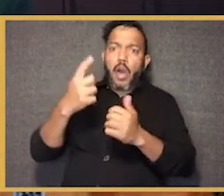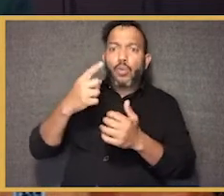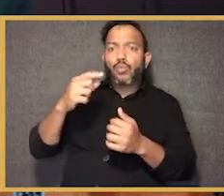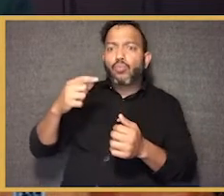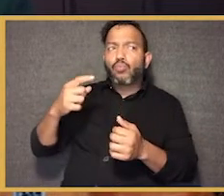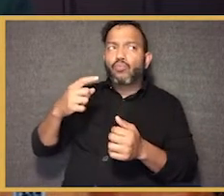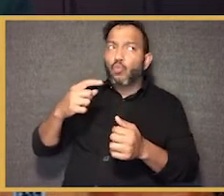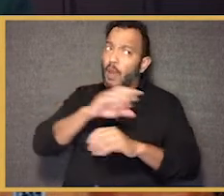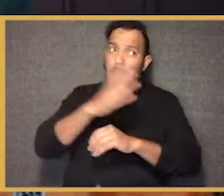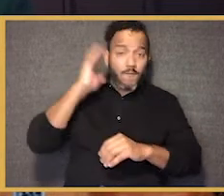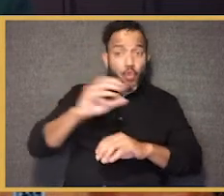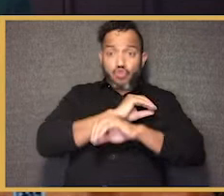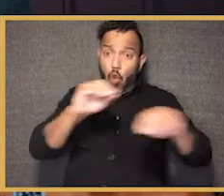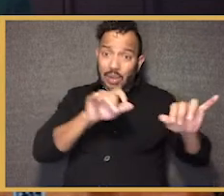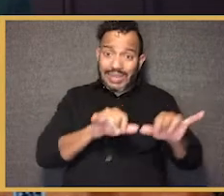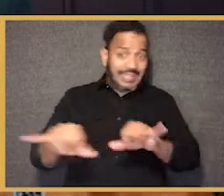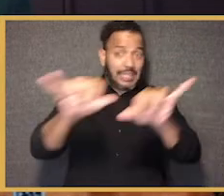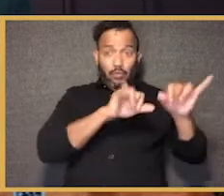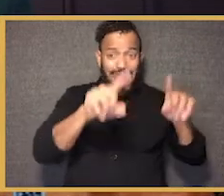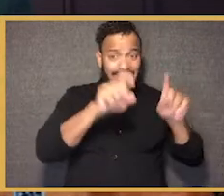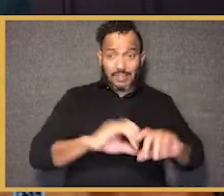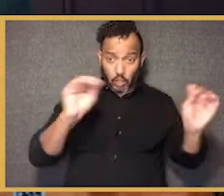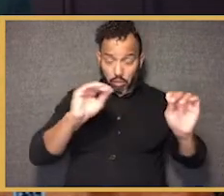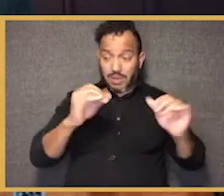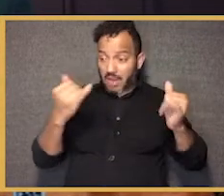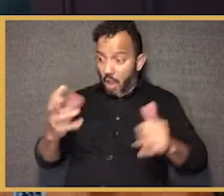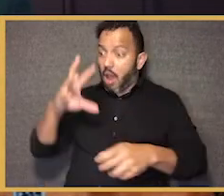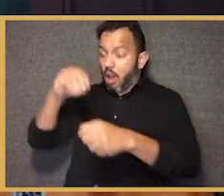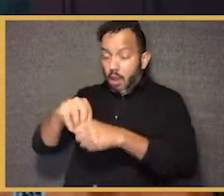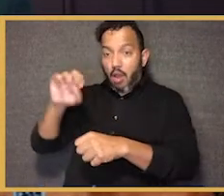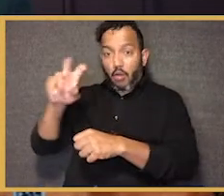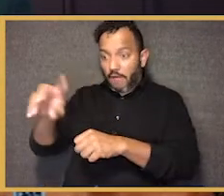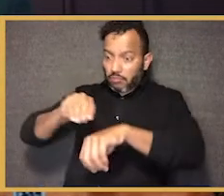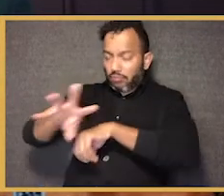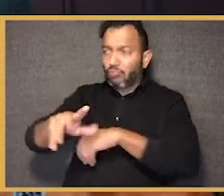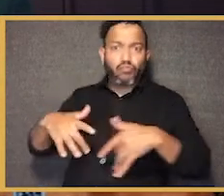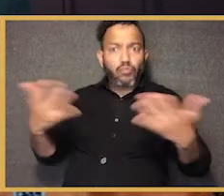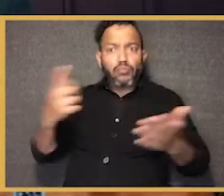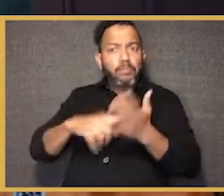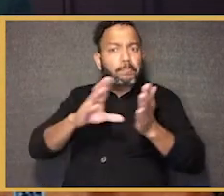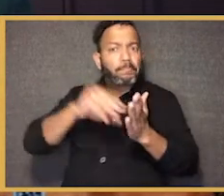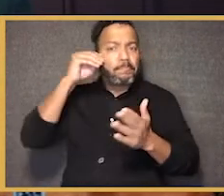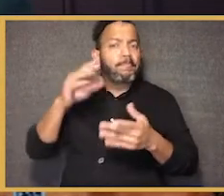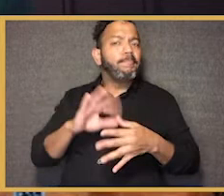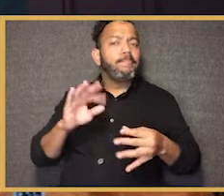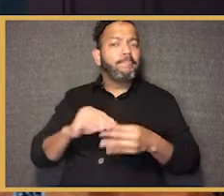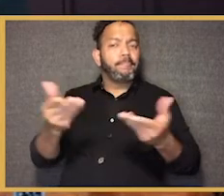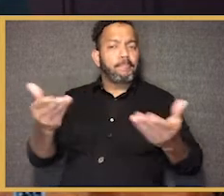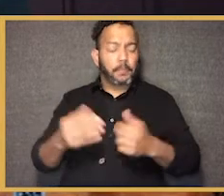terms of what we've learned when there was no standardized testing because of the abrupt end to the school year. Yeah.